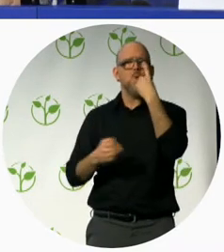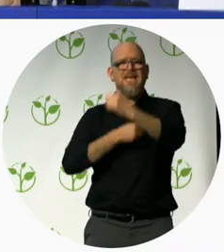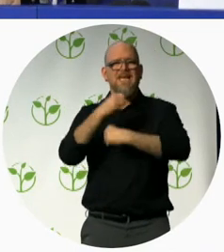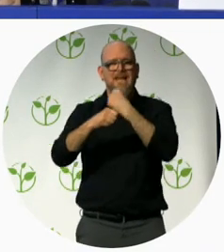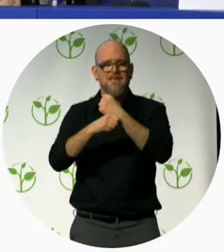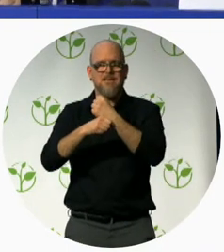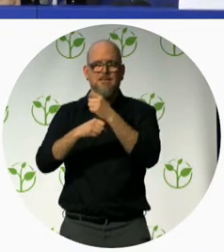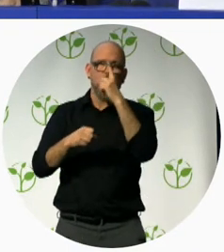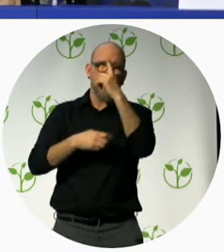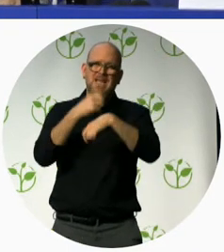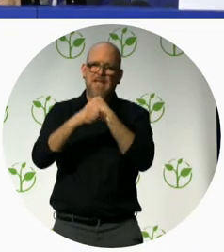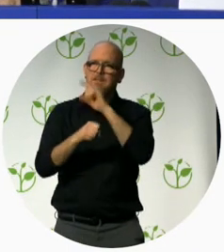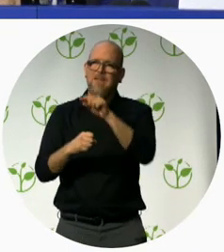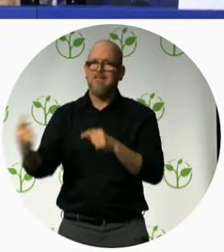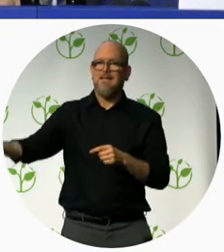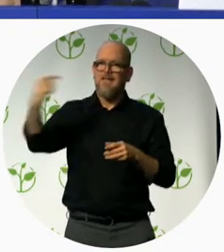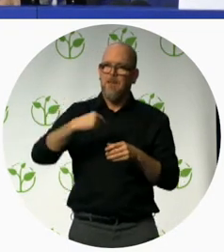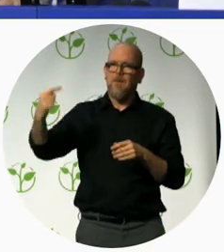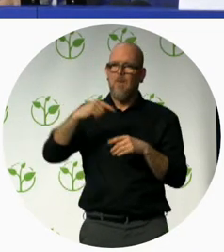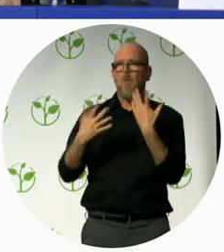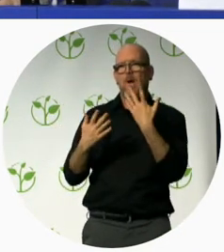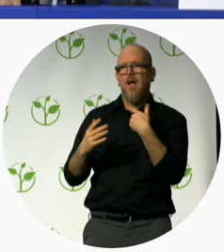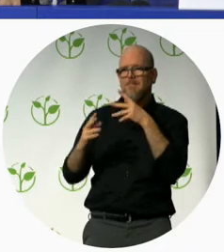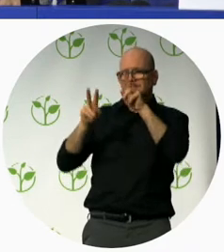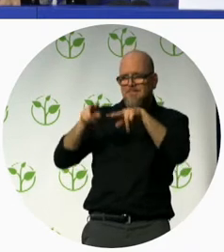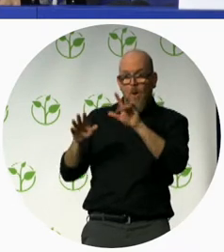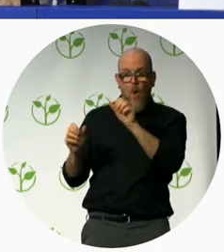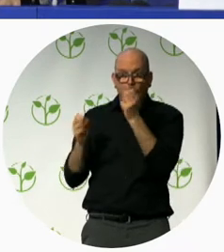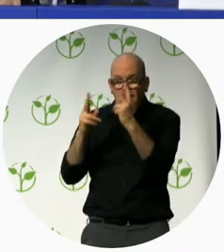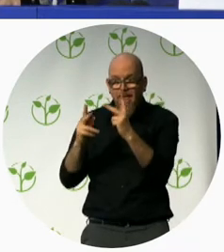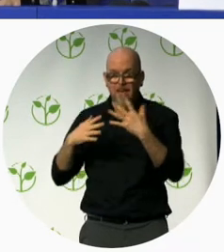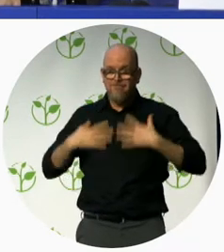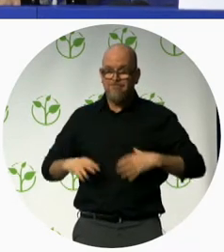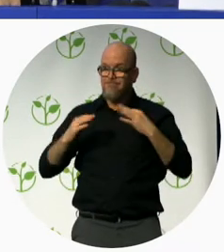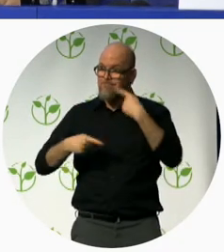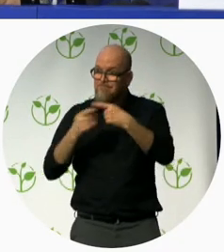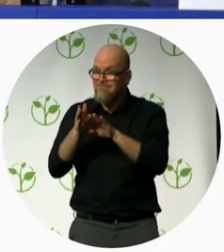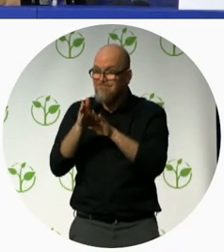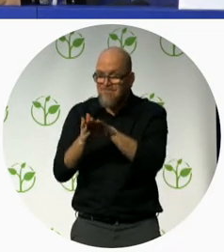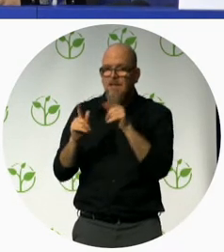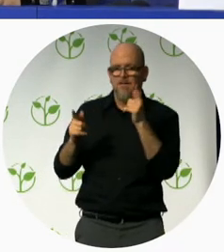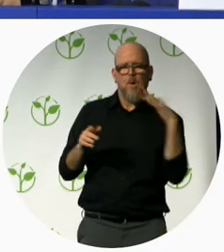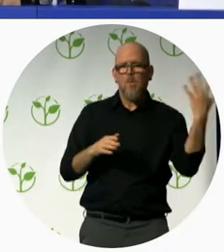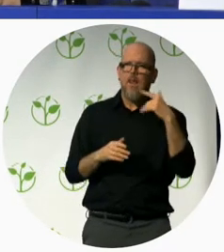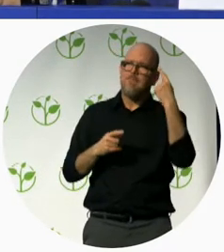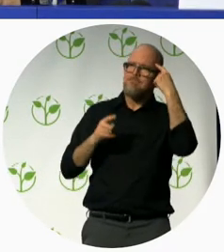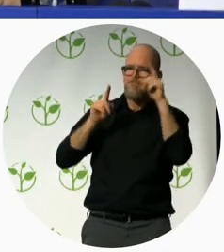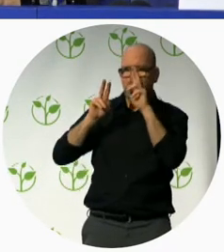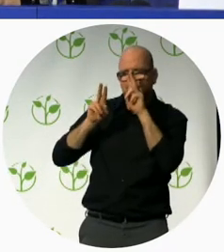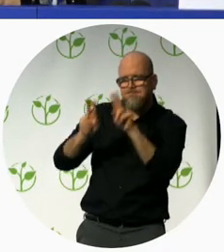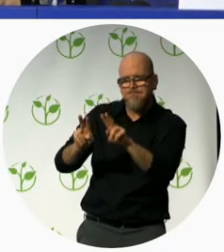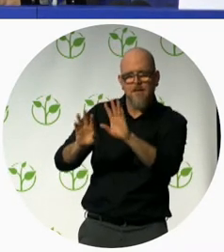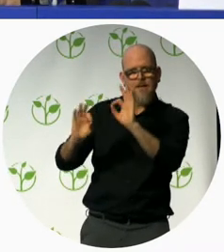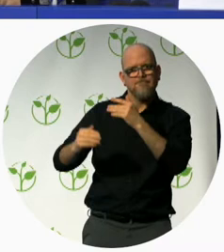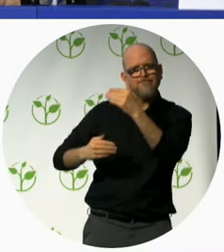in May 2017 we launched an extraordinary activity both in terms of its scope and innovative nature